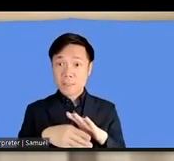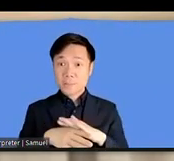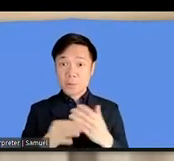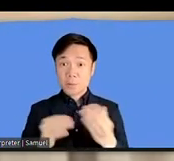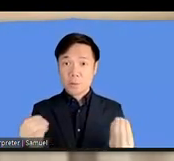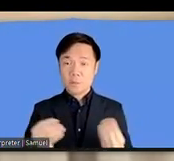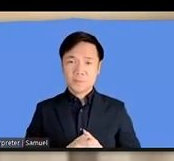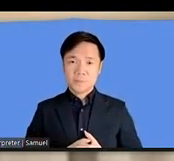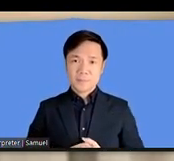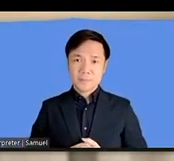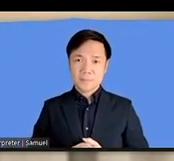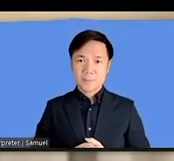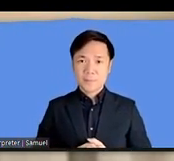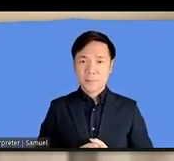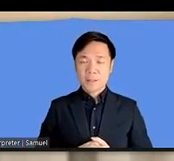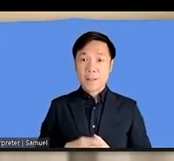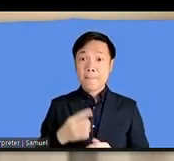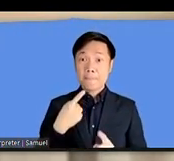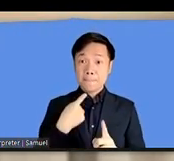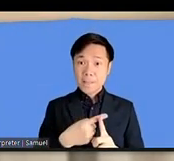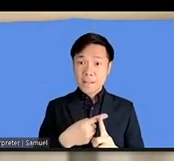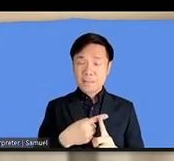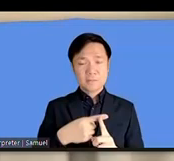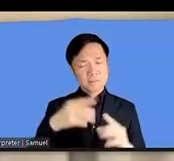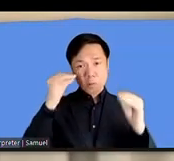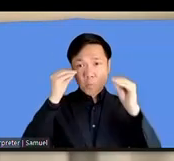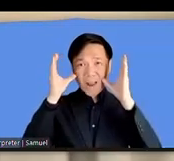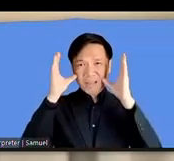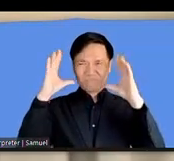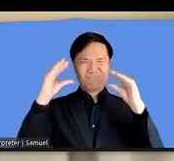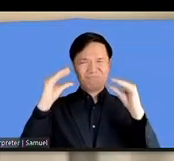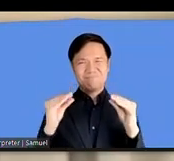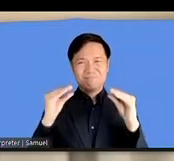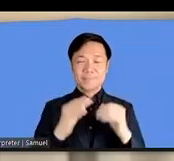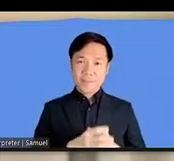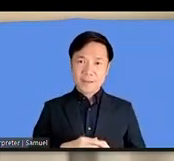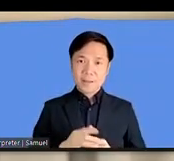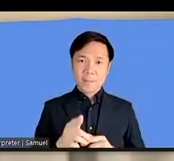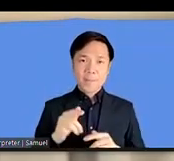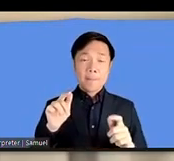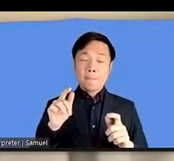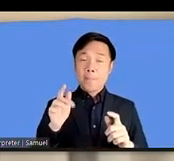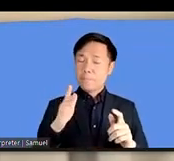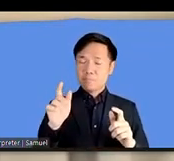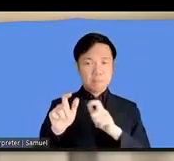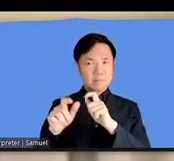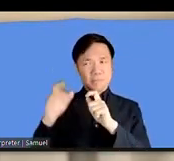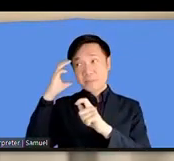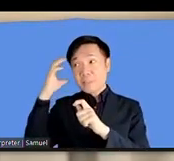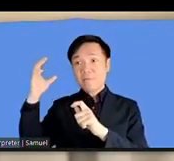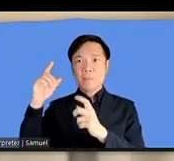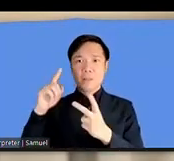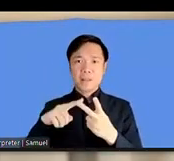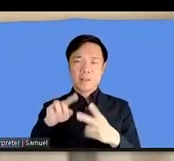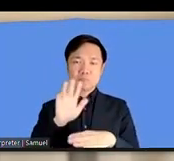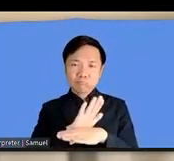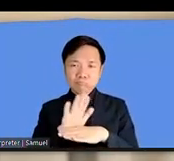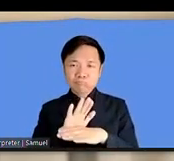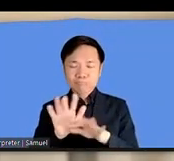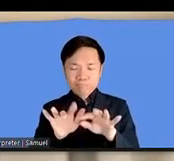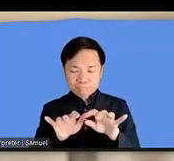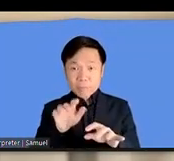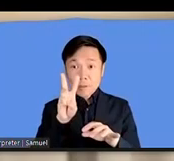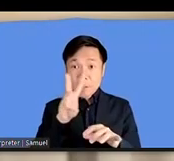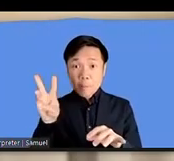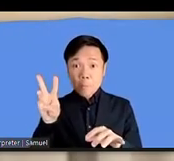that there is lack of awareness, both in the public and even the web developers. If there is a web developer in here, they will attest that